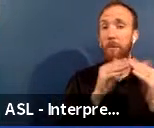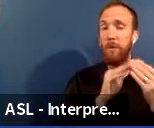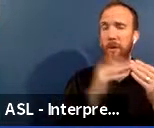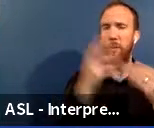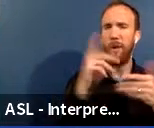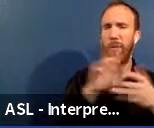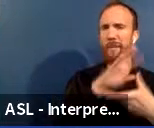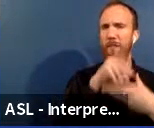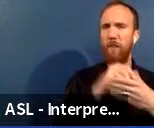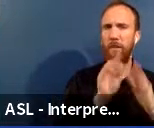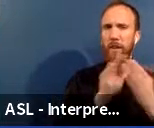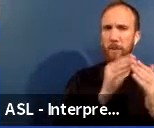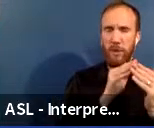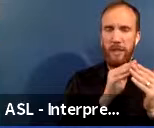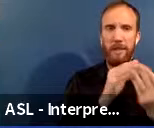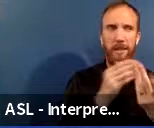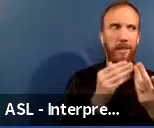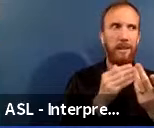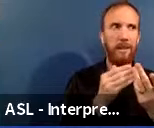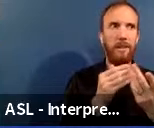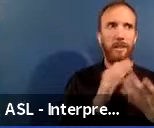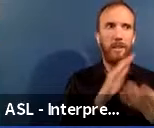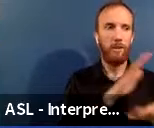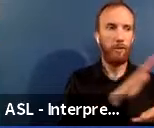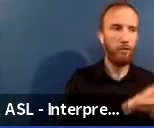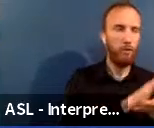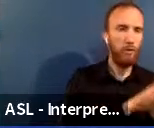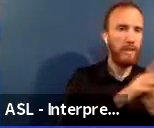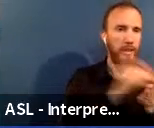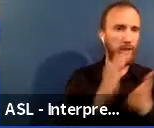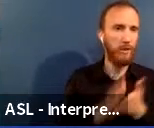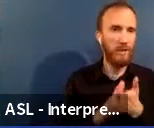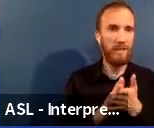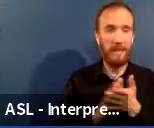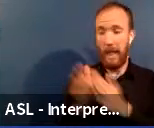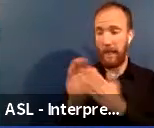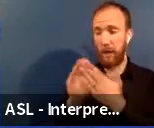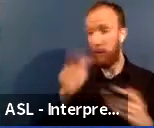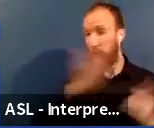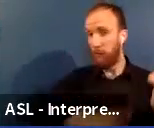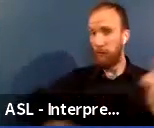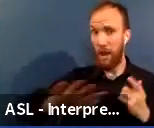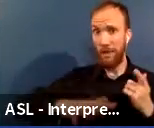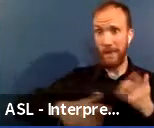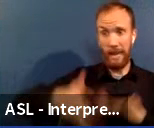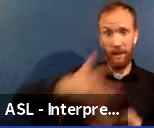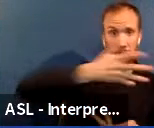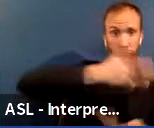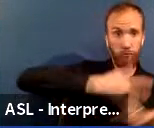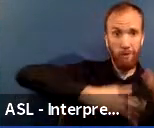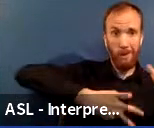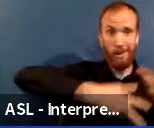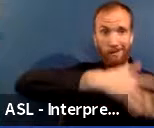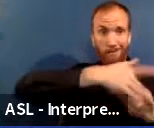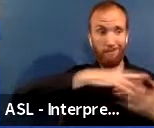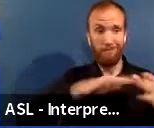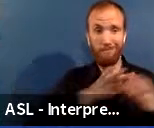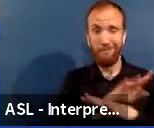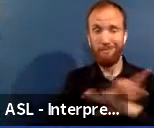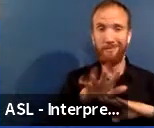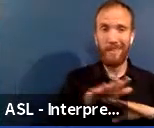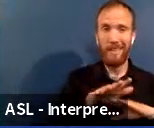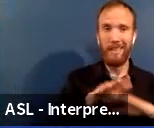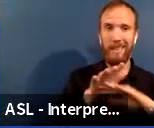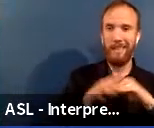students interact with their school community. So when they go to school, but also the surrounding community around the school and the